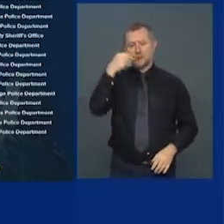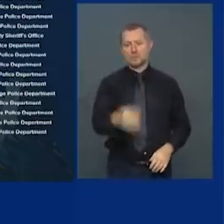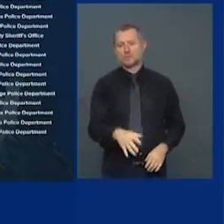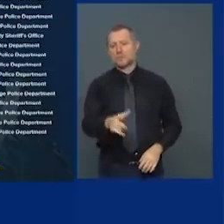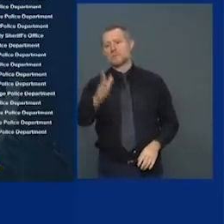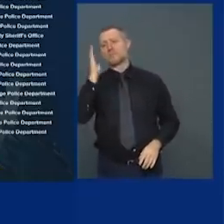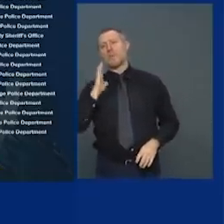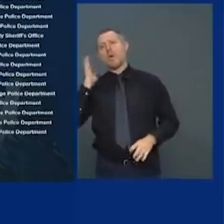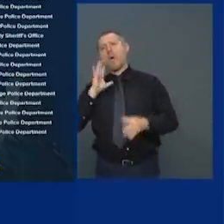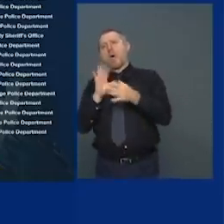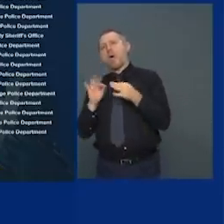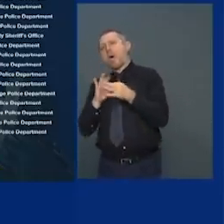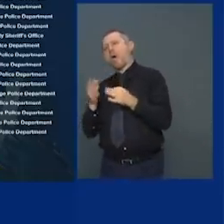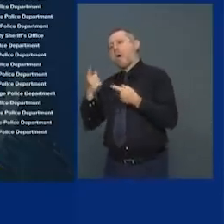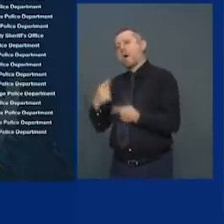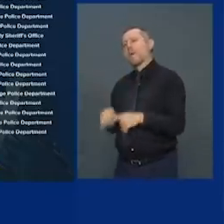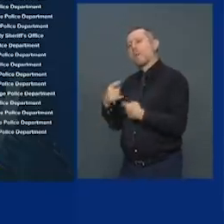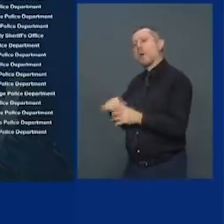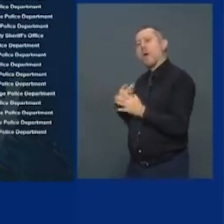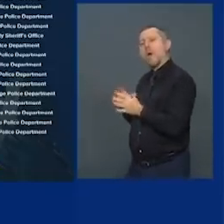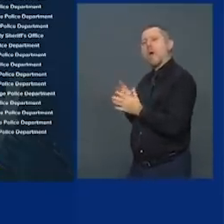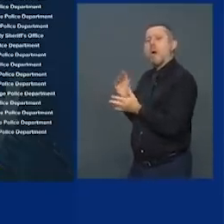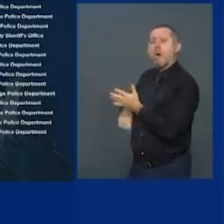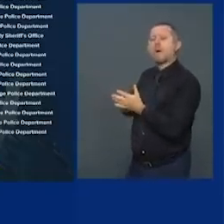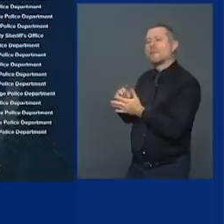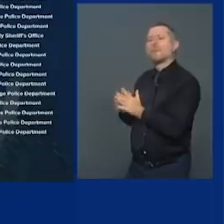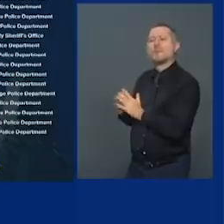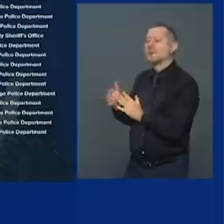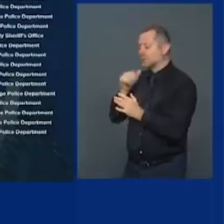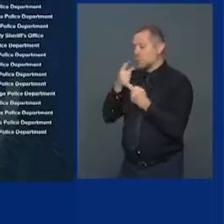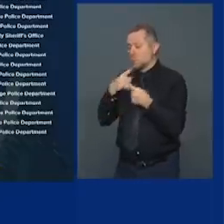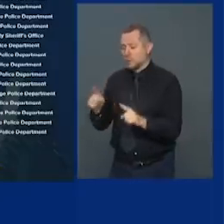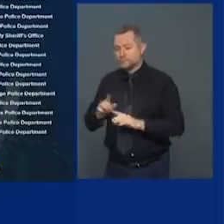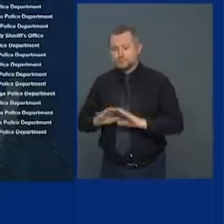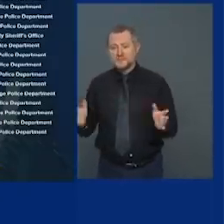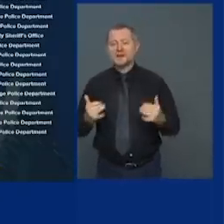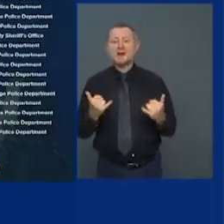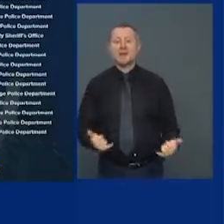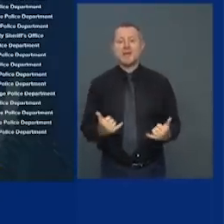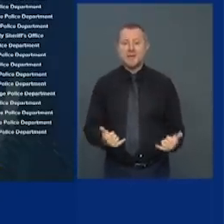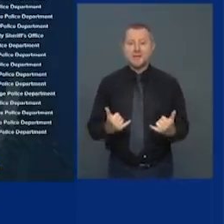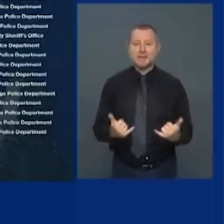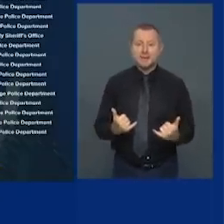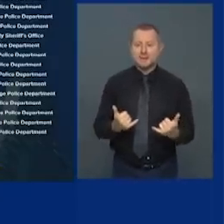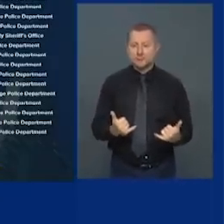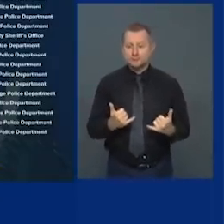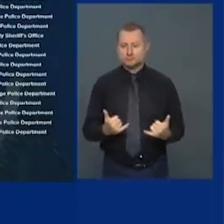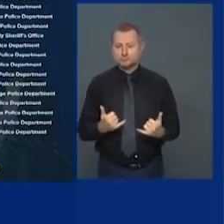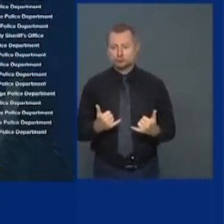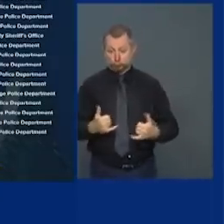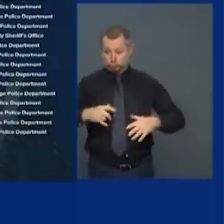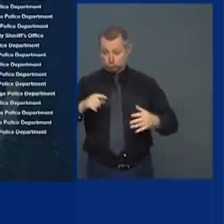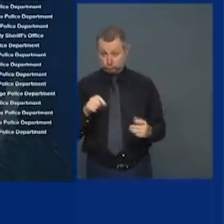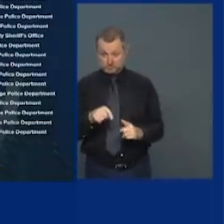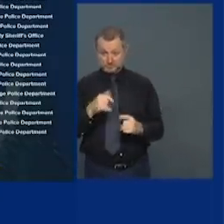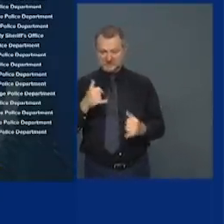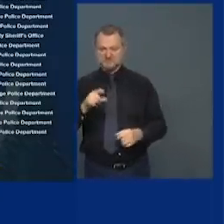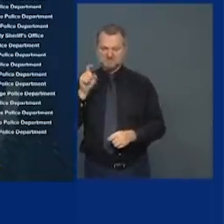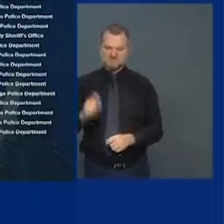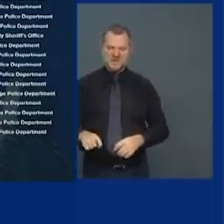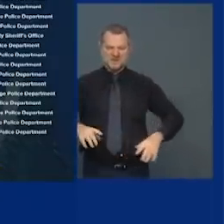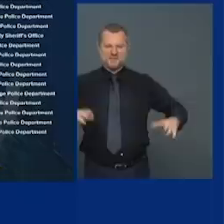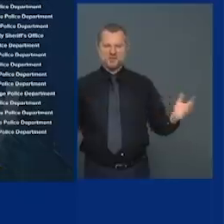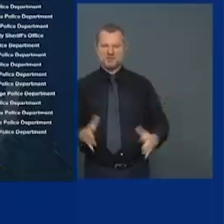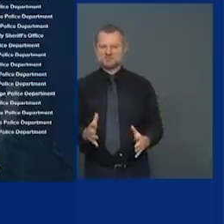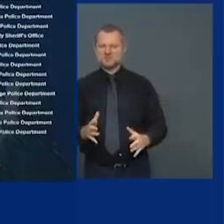past it's not working today and today you have to come to the table